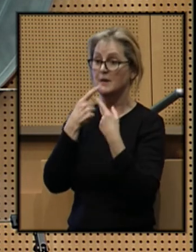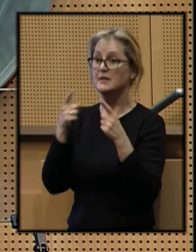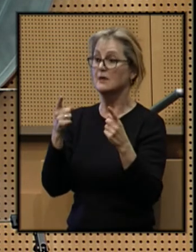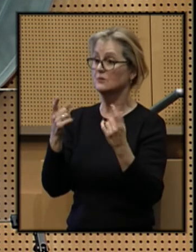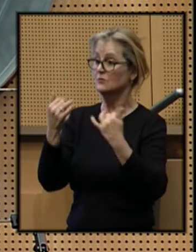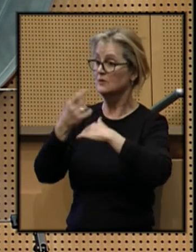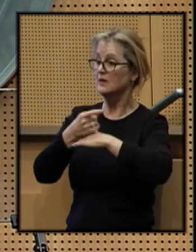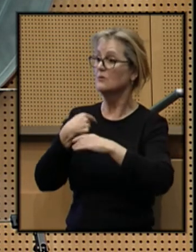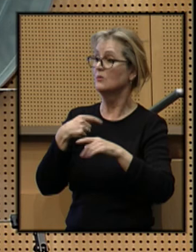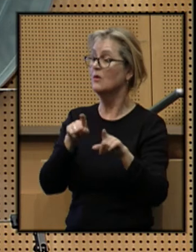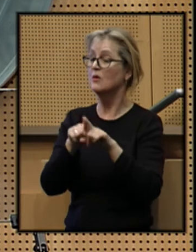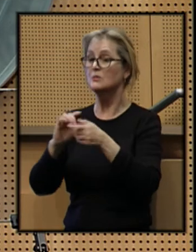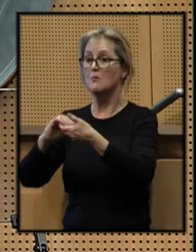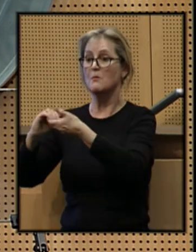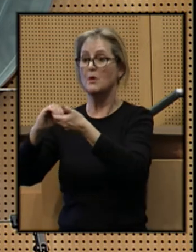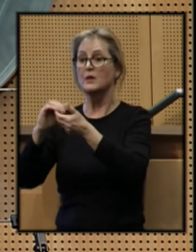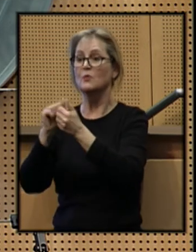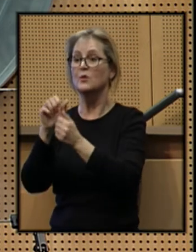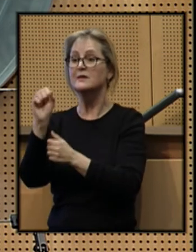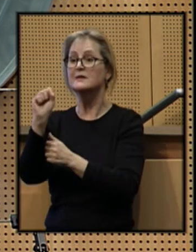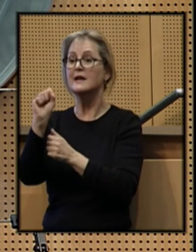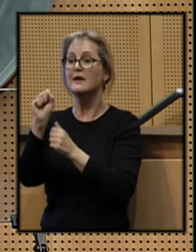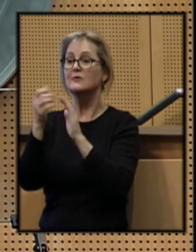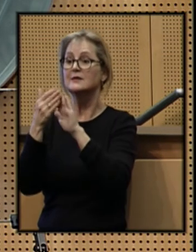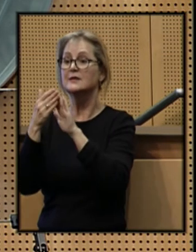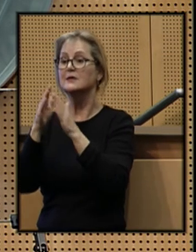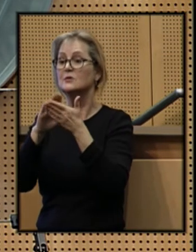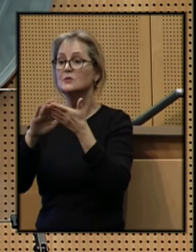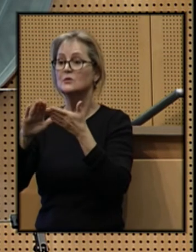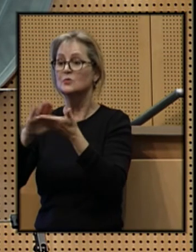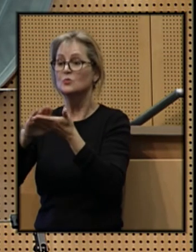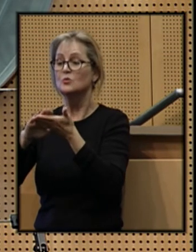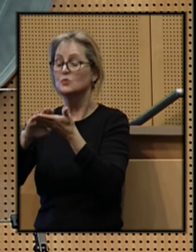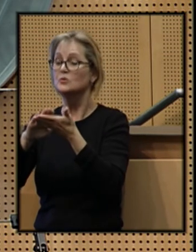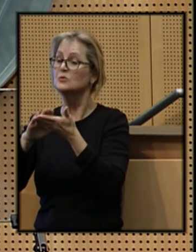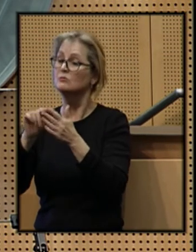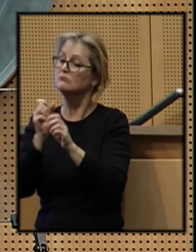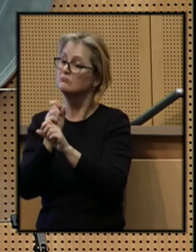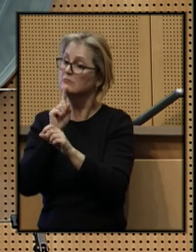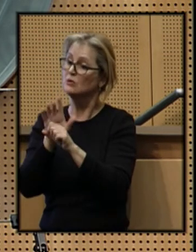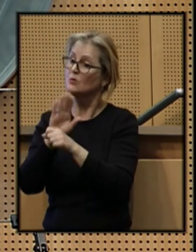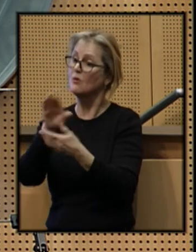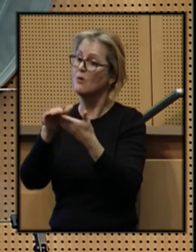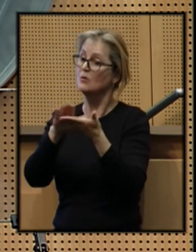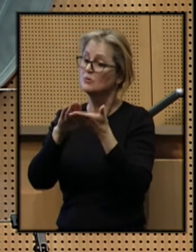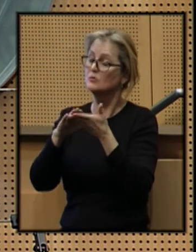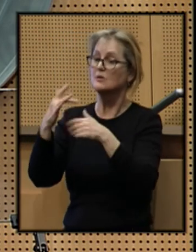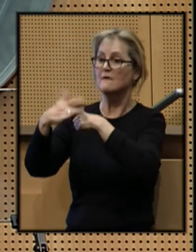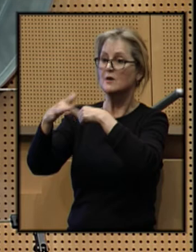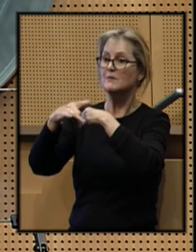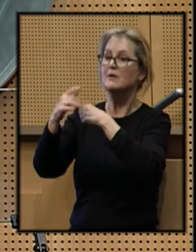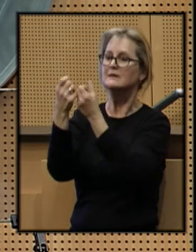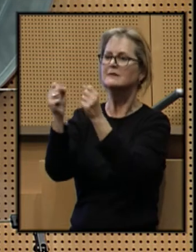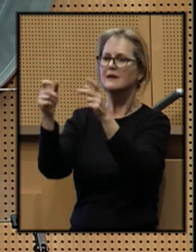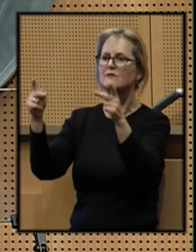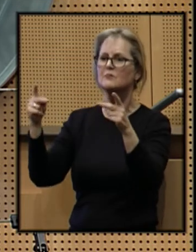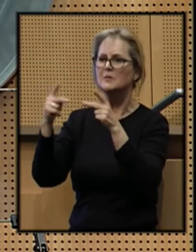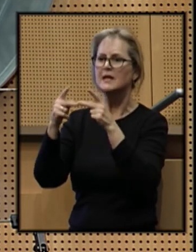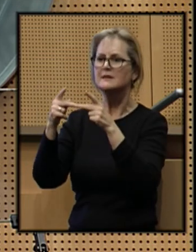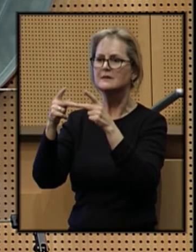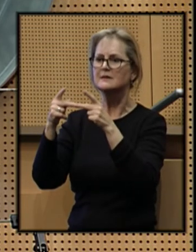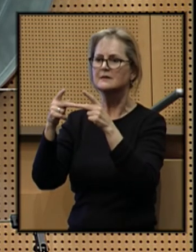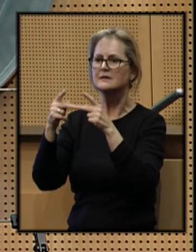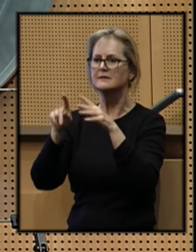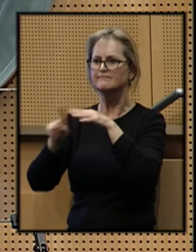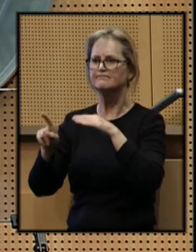today that we are also partnering with the Seattle schools to make sure that all schools are available as safe places as well.